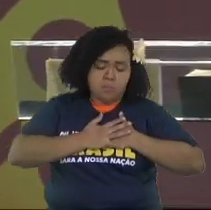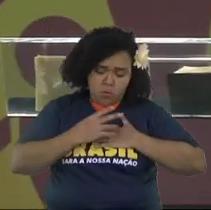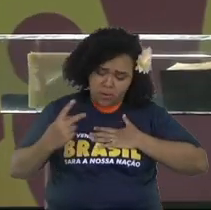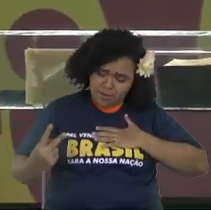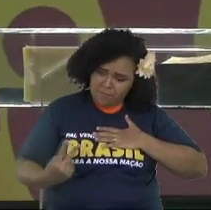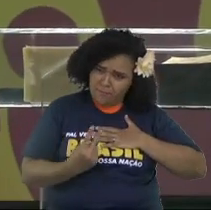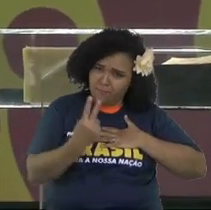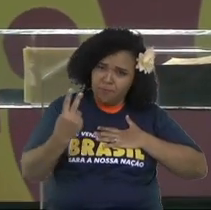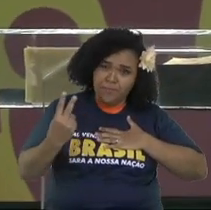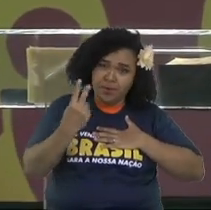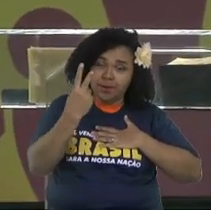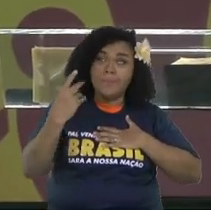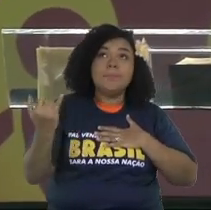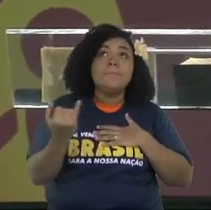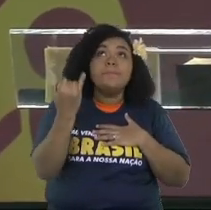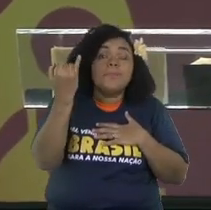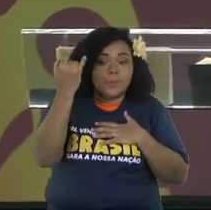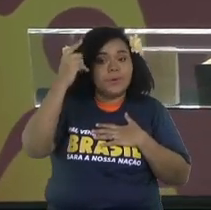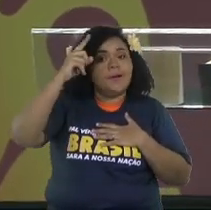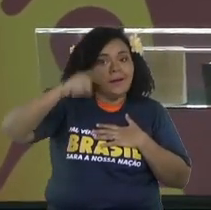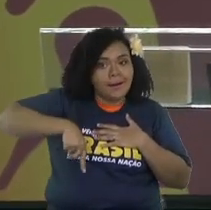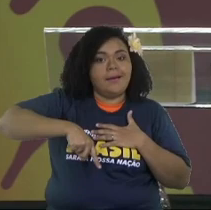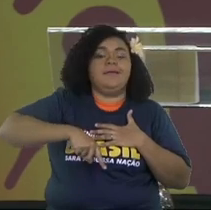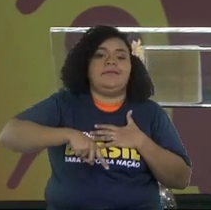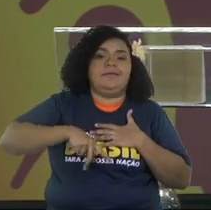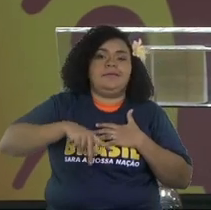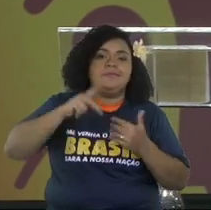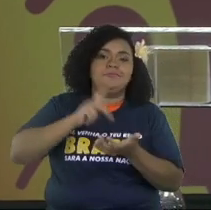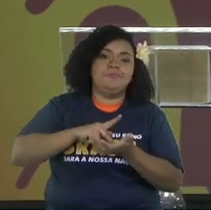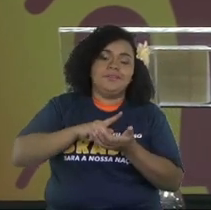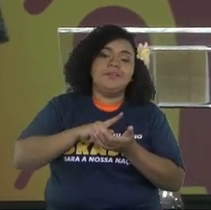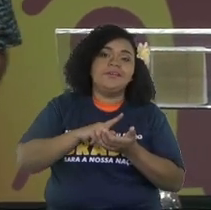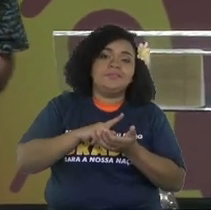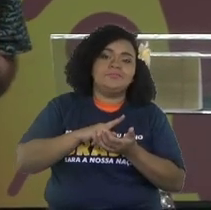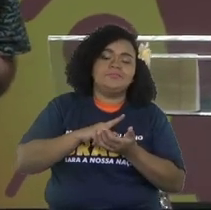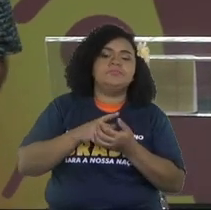The love is worthier than, way worthier.